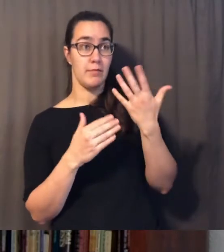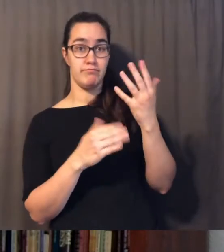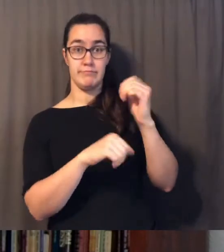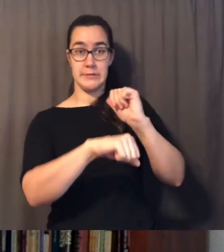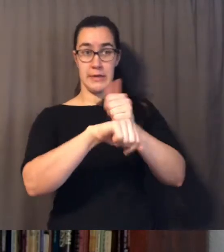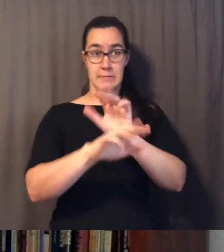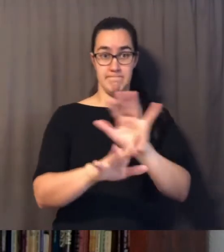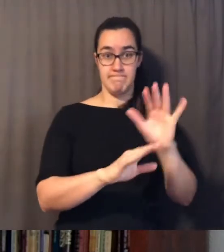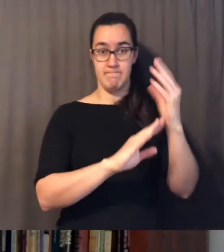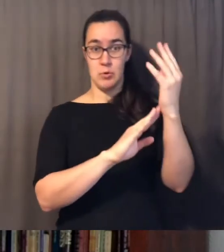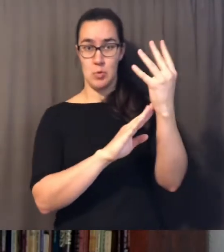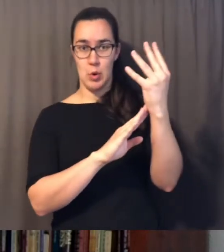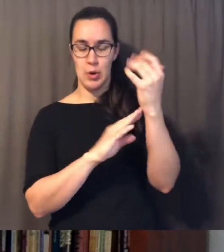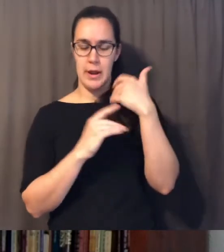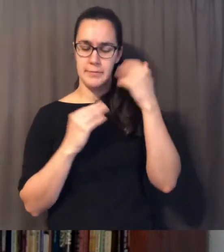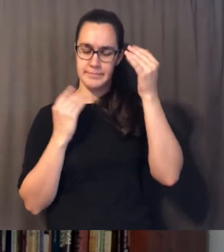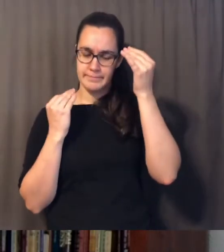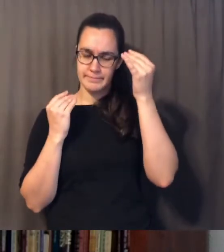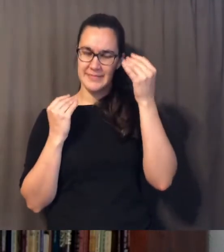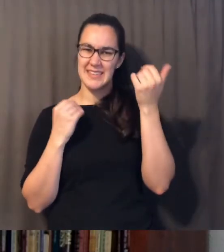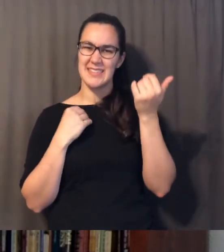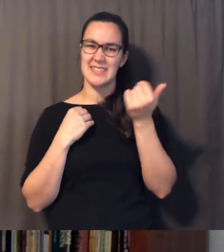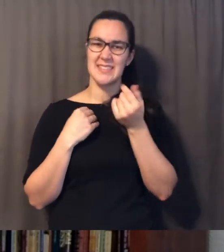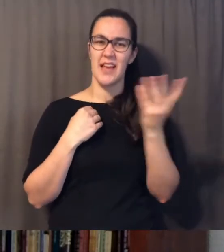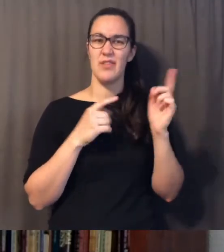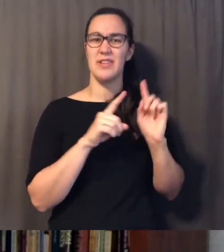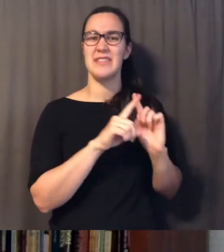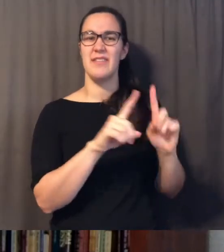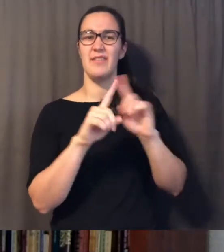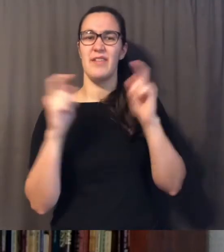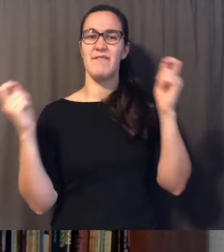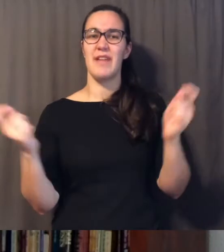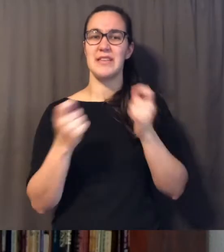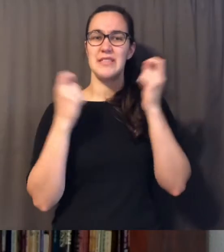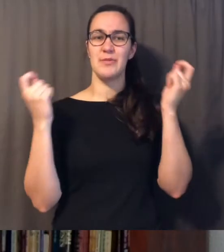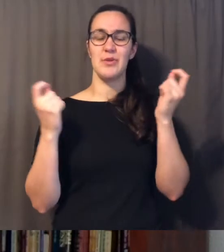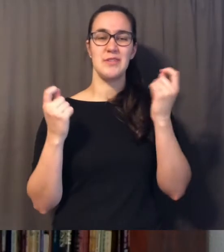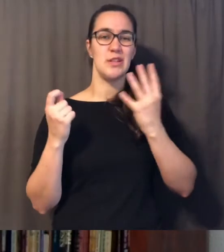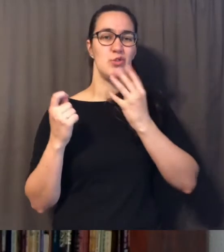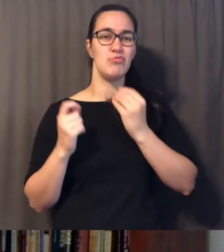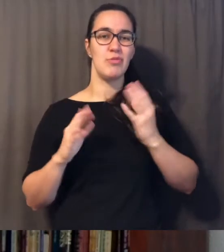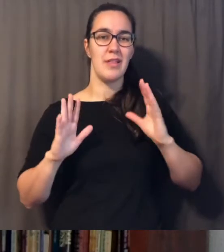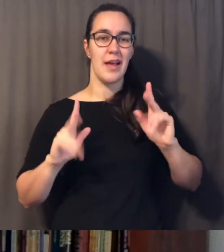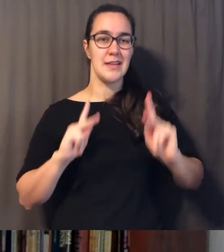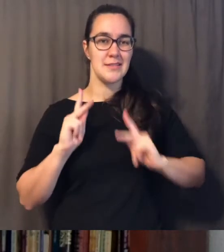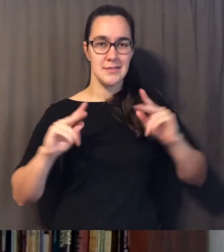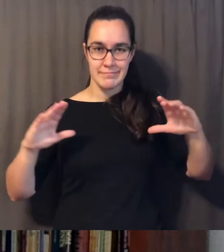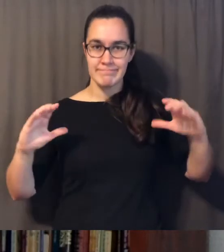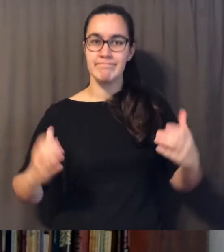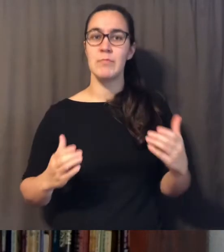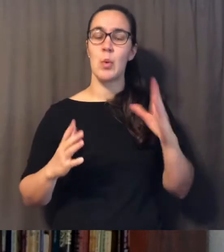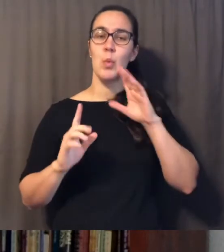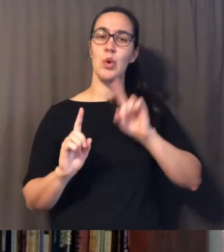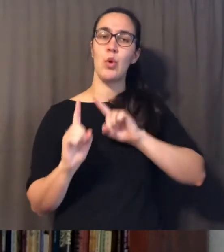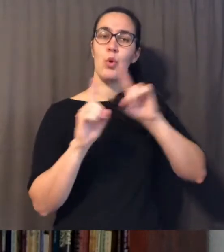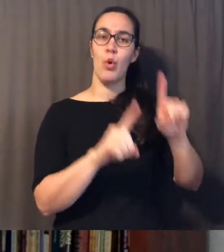i was mindful of several of the festivals that the israelites would have gone to jerusalem for in fact when this happened